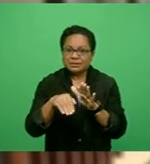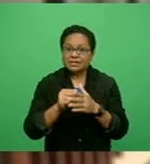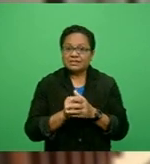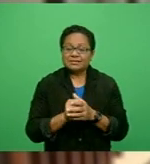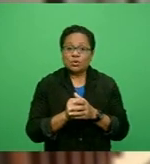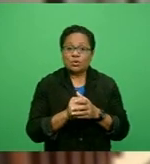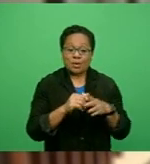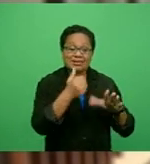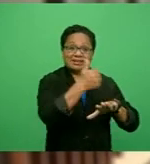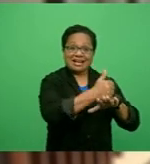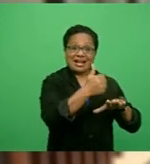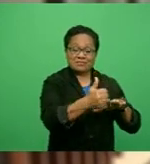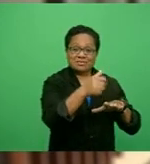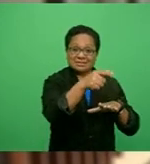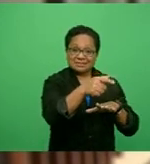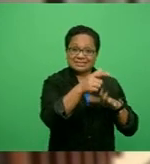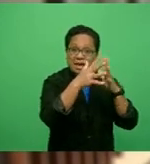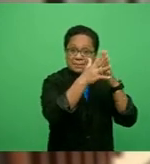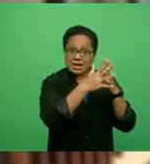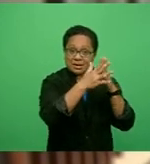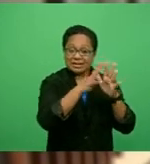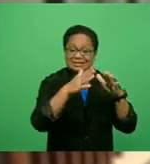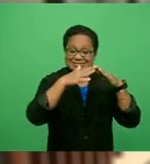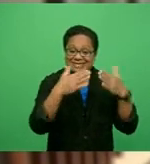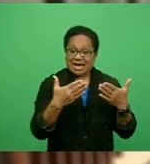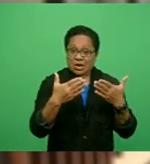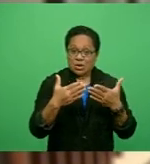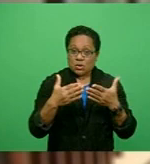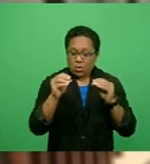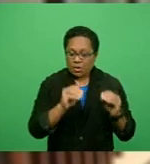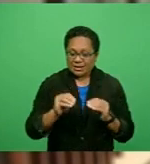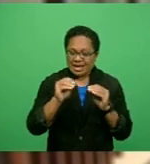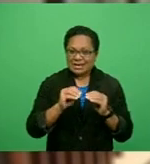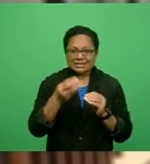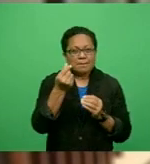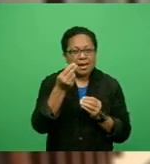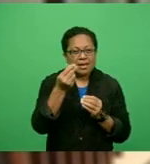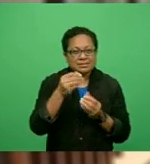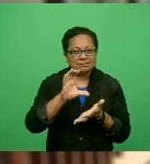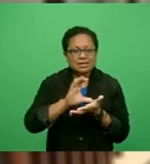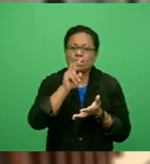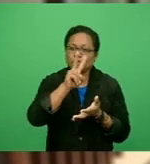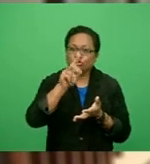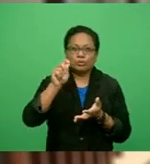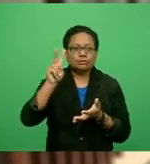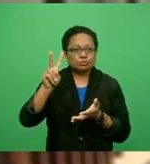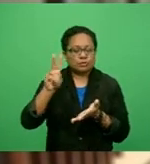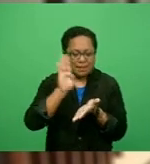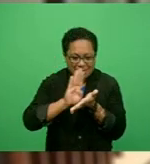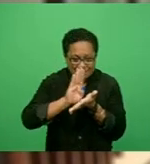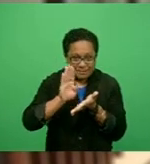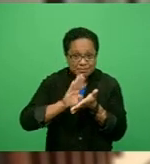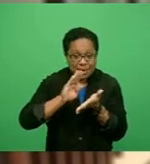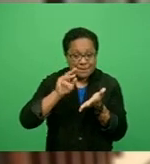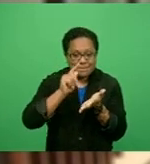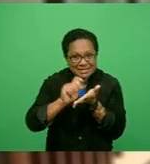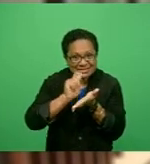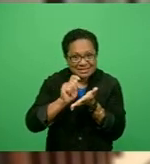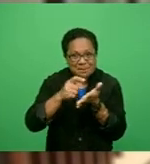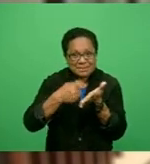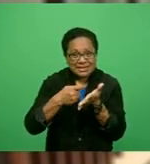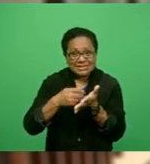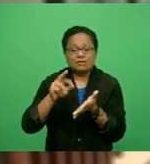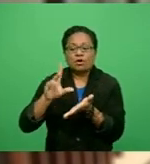in the U.S. House are working on a 2.2 trillion coronavirus stimulus package that could be voted on next week.